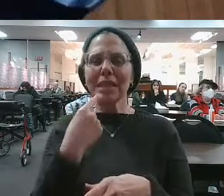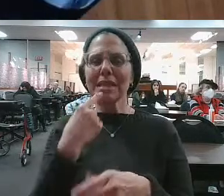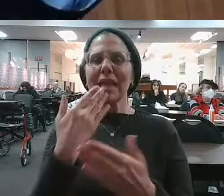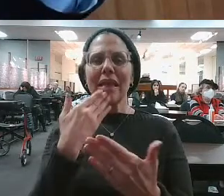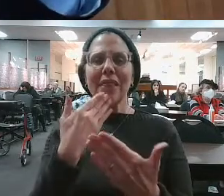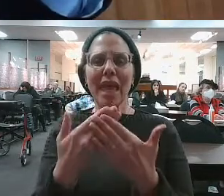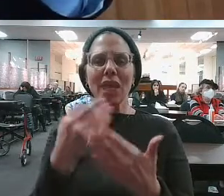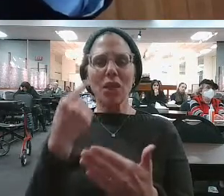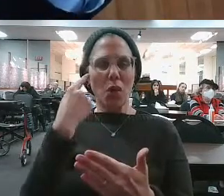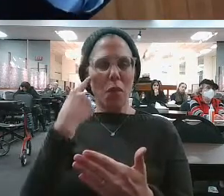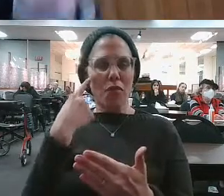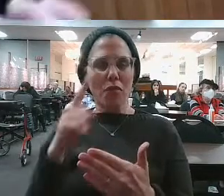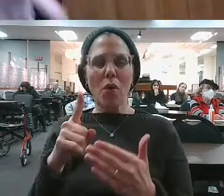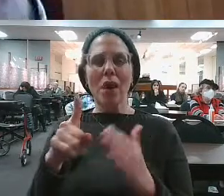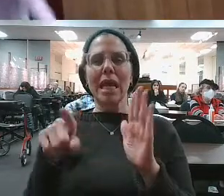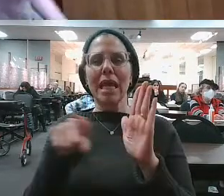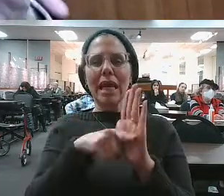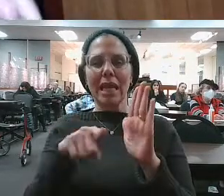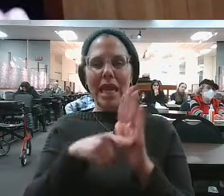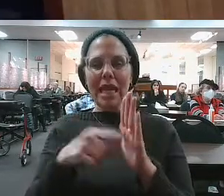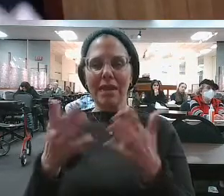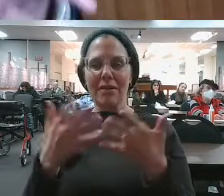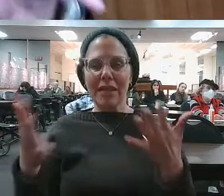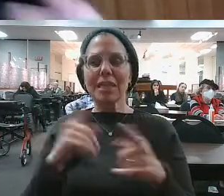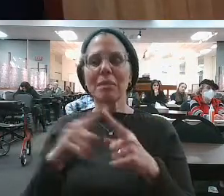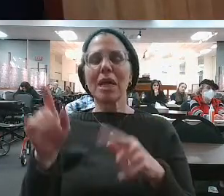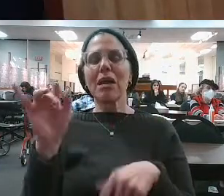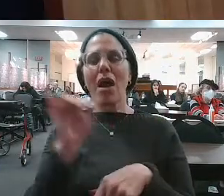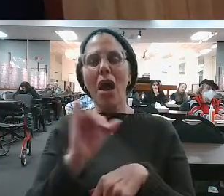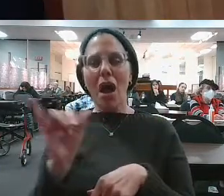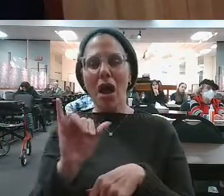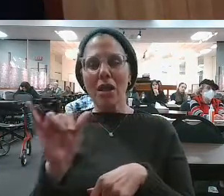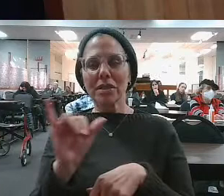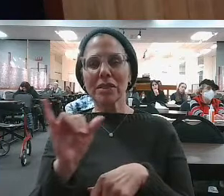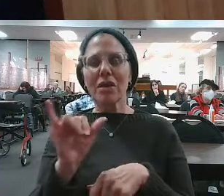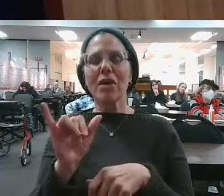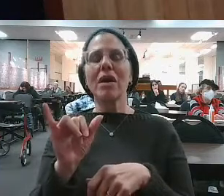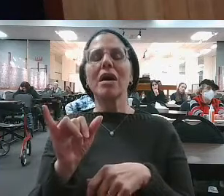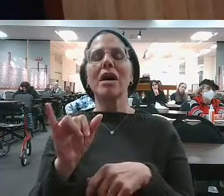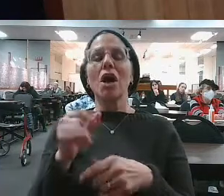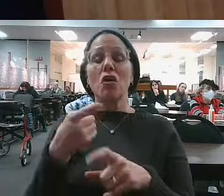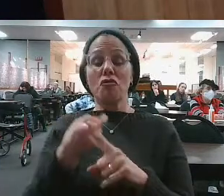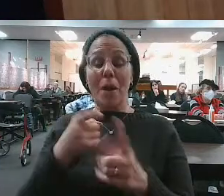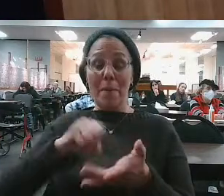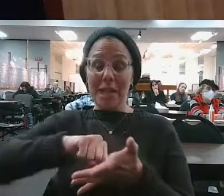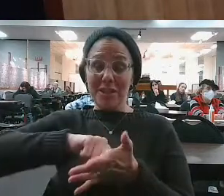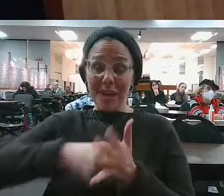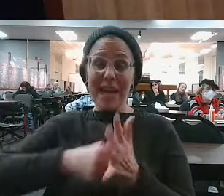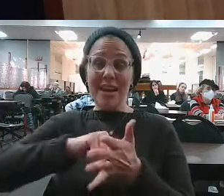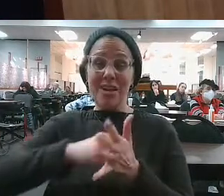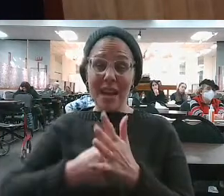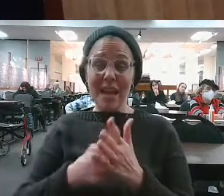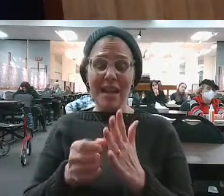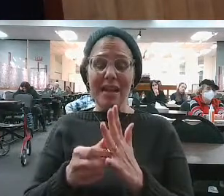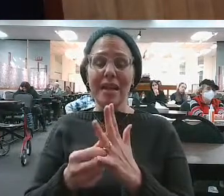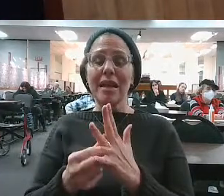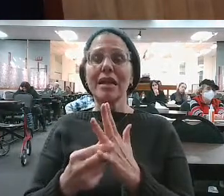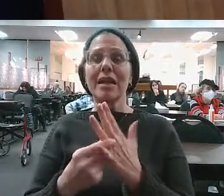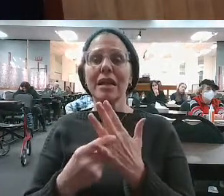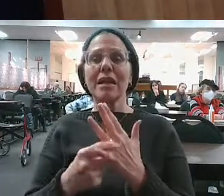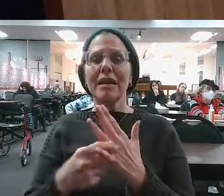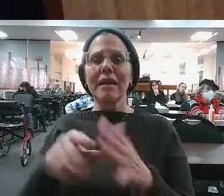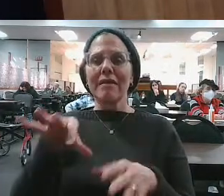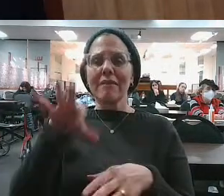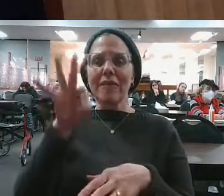for the negative things in life, but that from the negative, from the crushing of the olive, comes the oil. The Atot Tetzaveh,